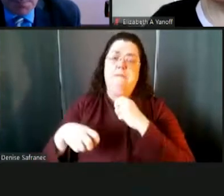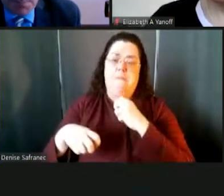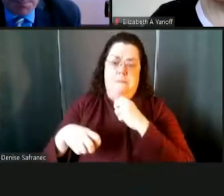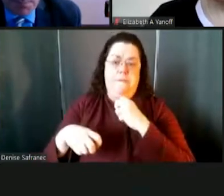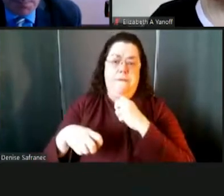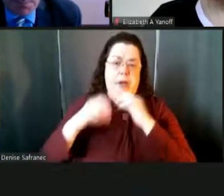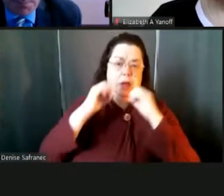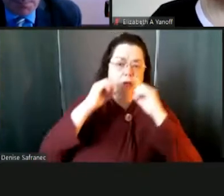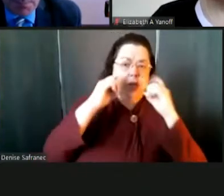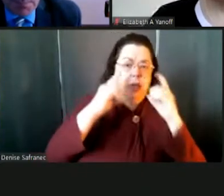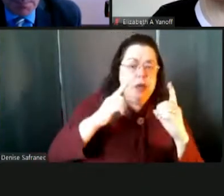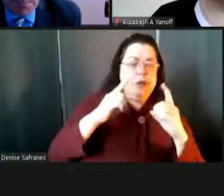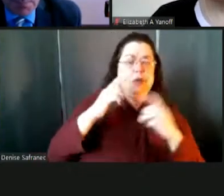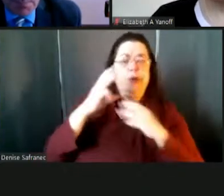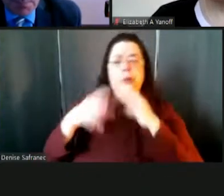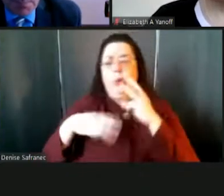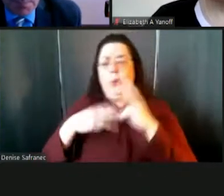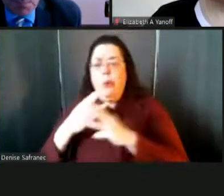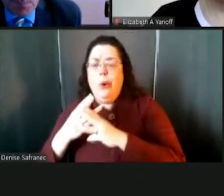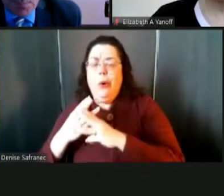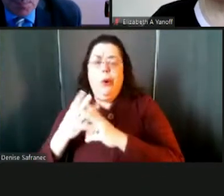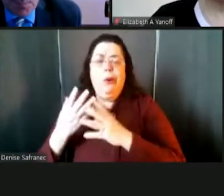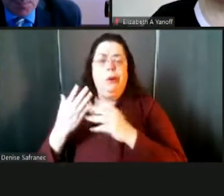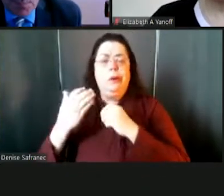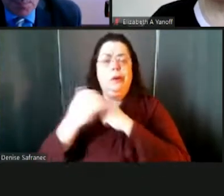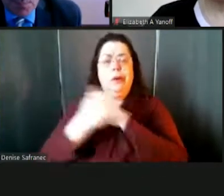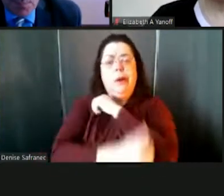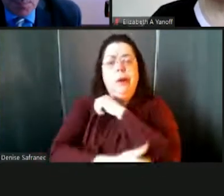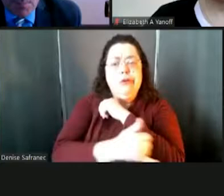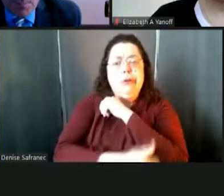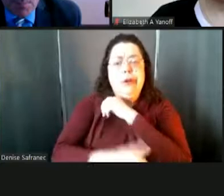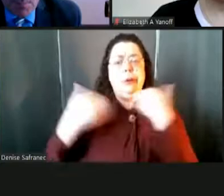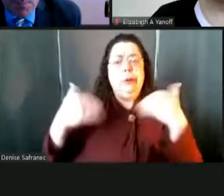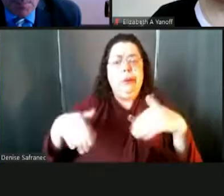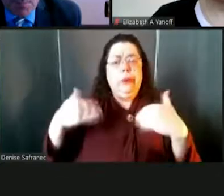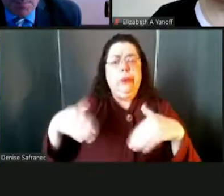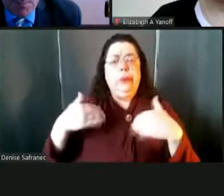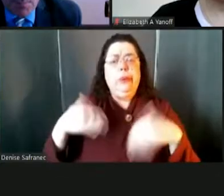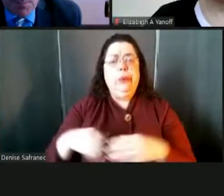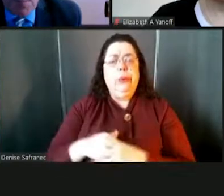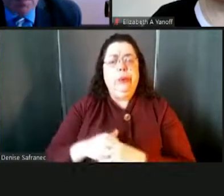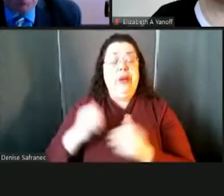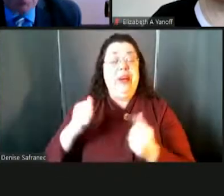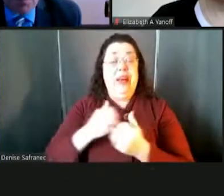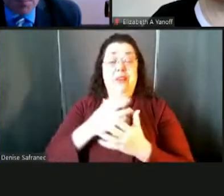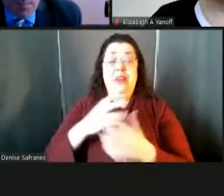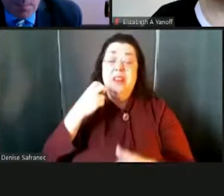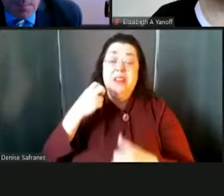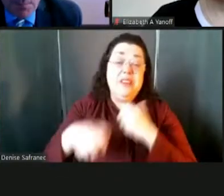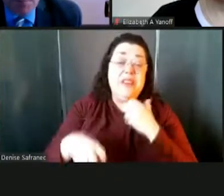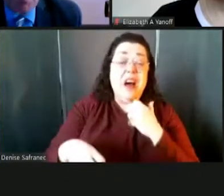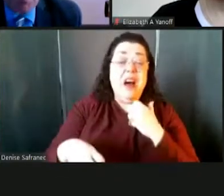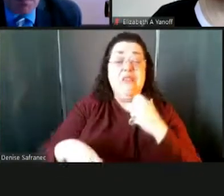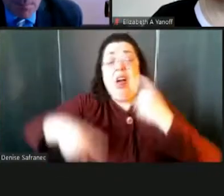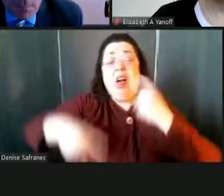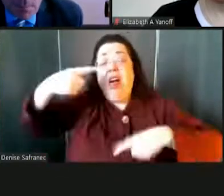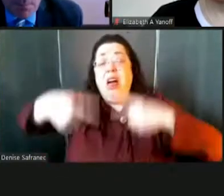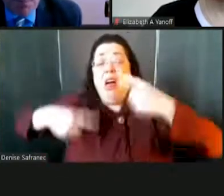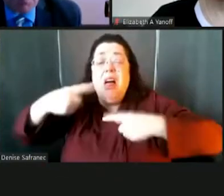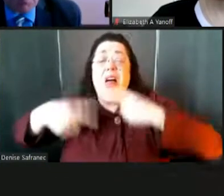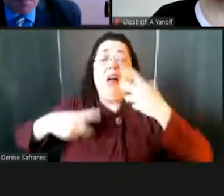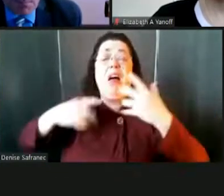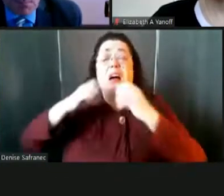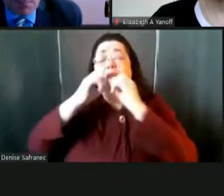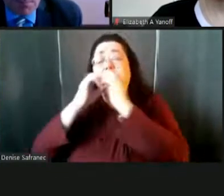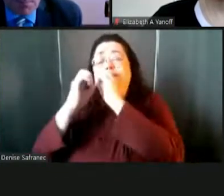education, but in the country and the world. And when things are tough, and you need people to step up, and you need people